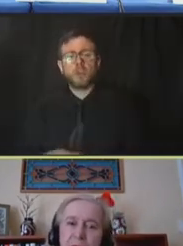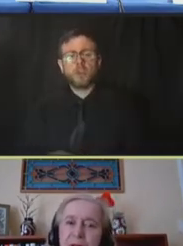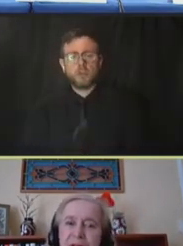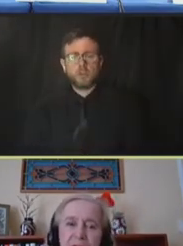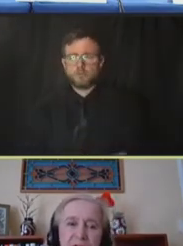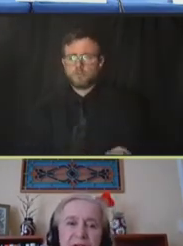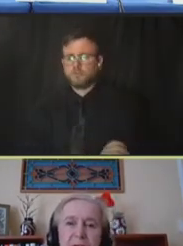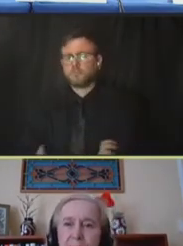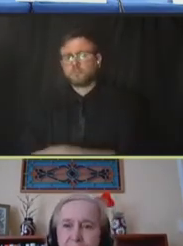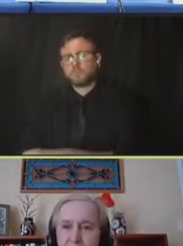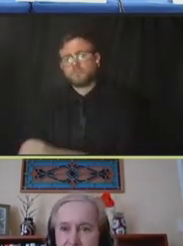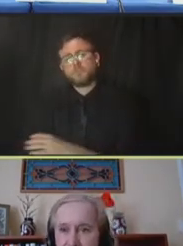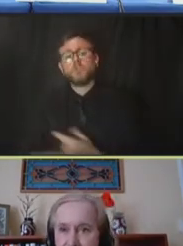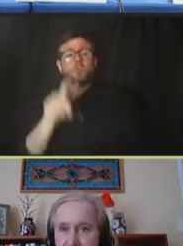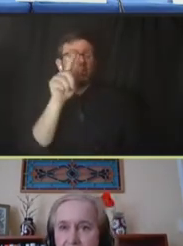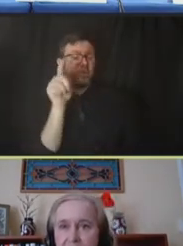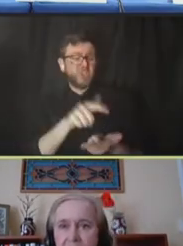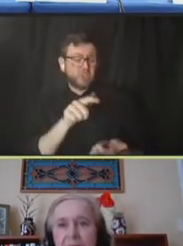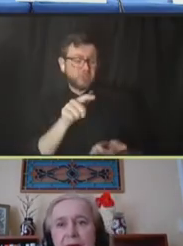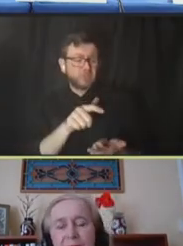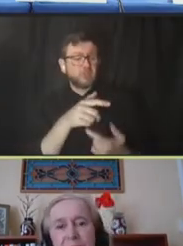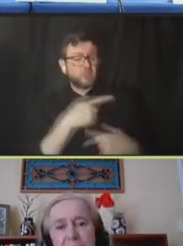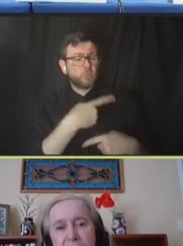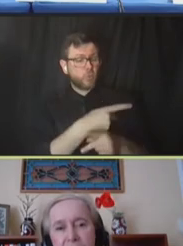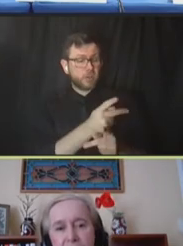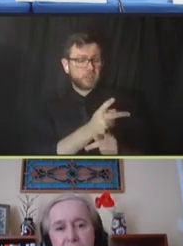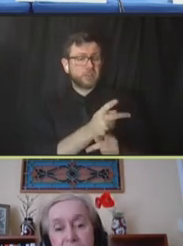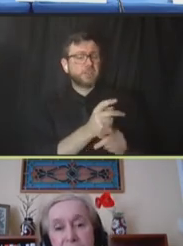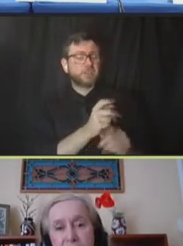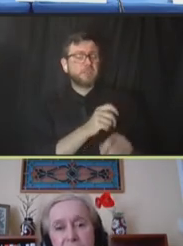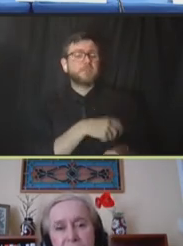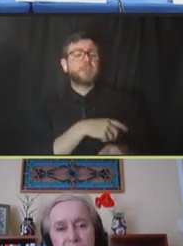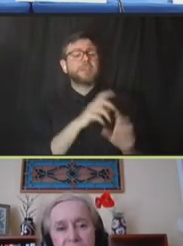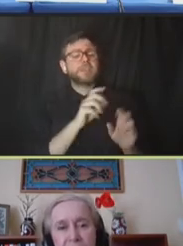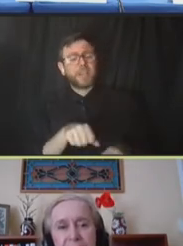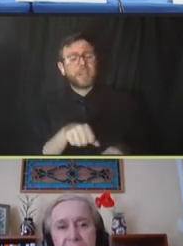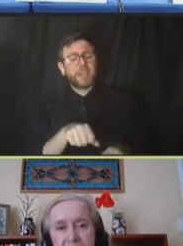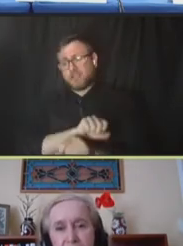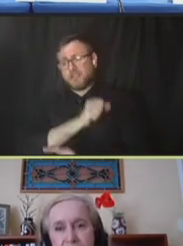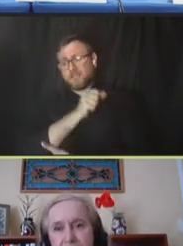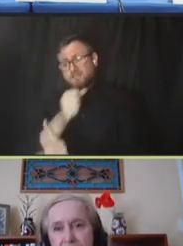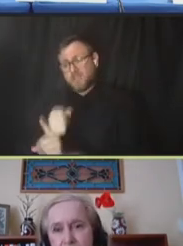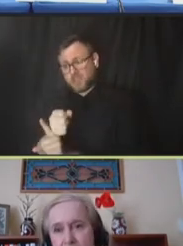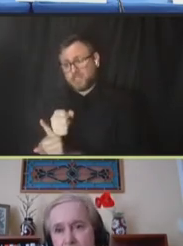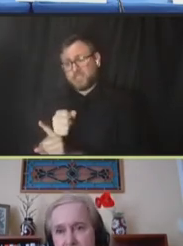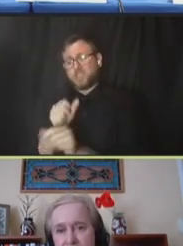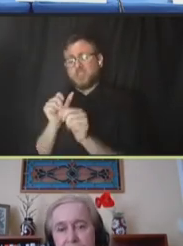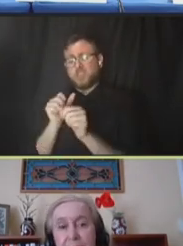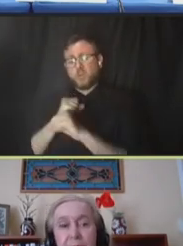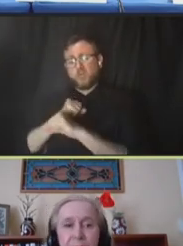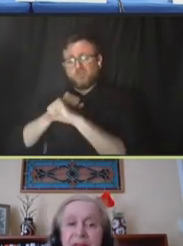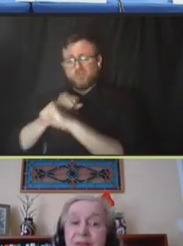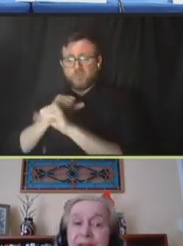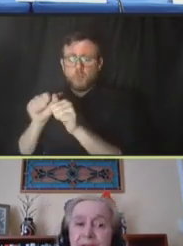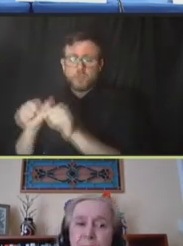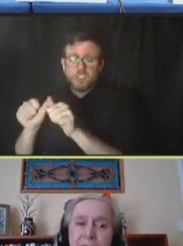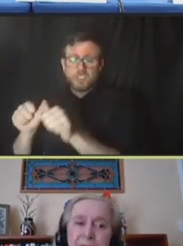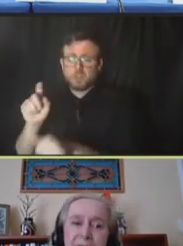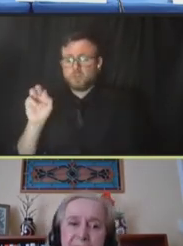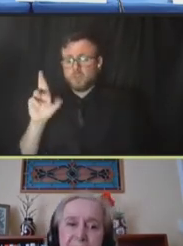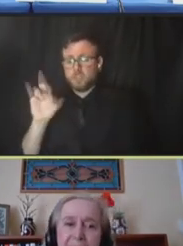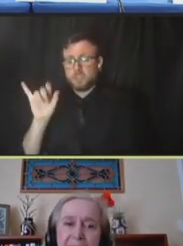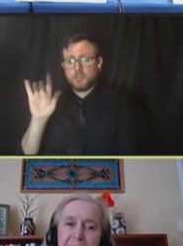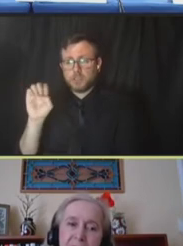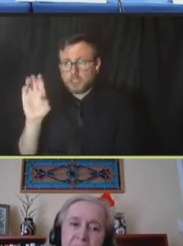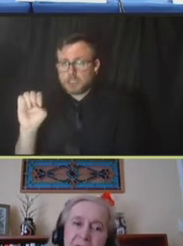the reduction in productivity can affect resilience in a very negative way, as well as the availability.